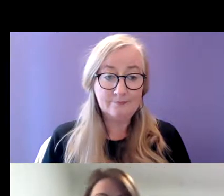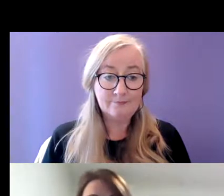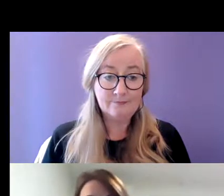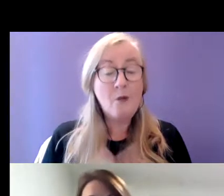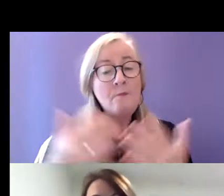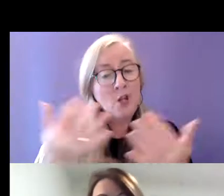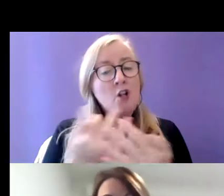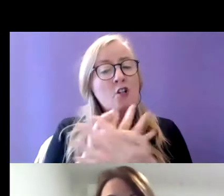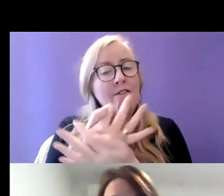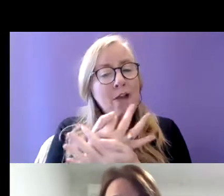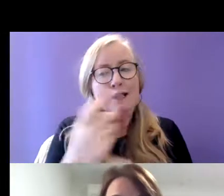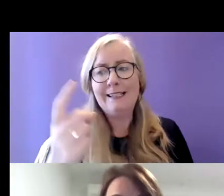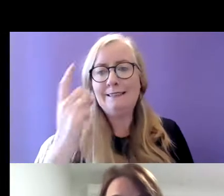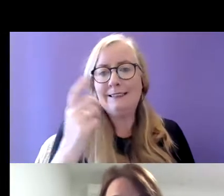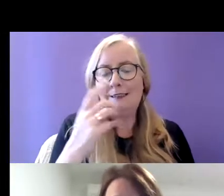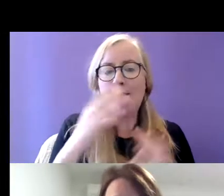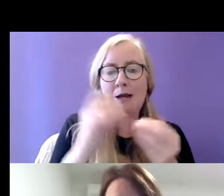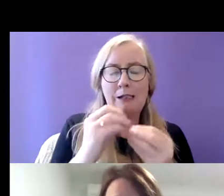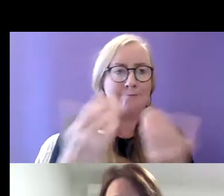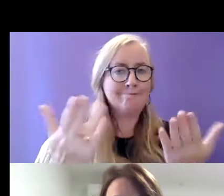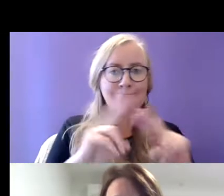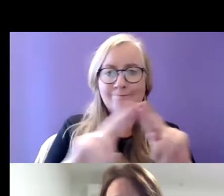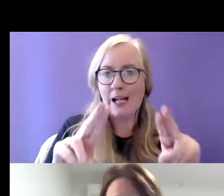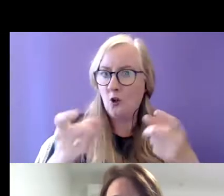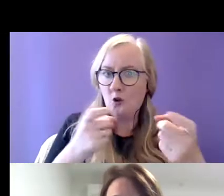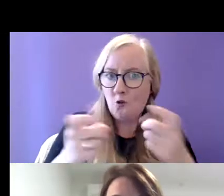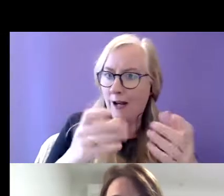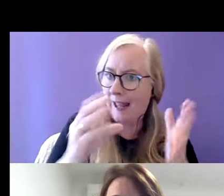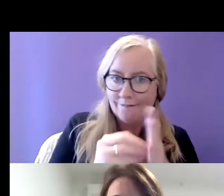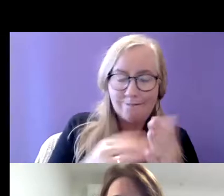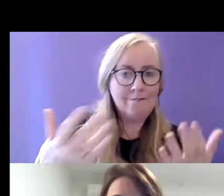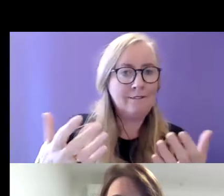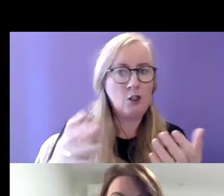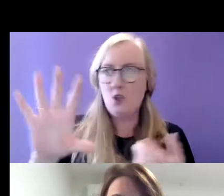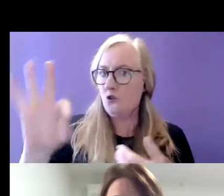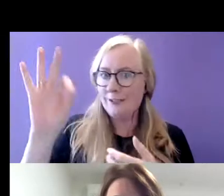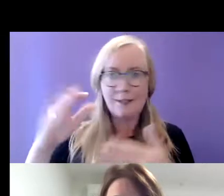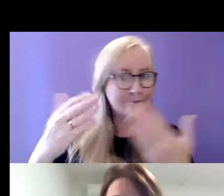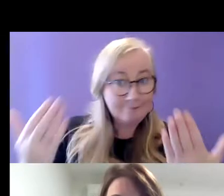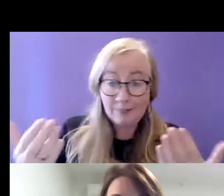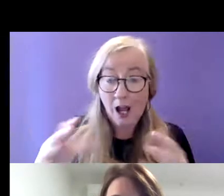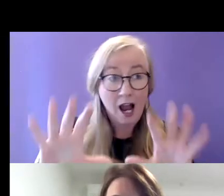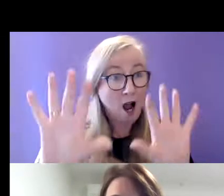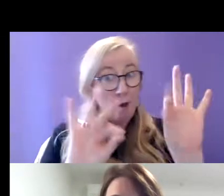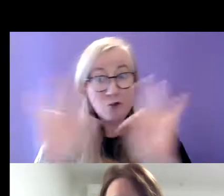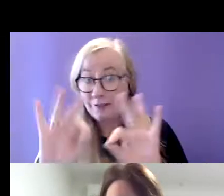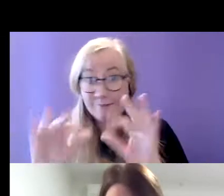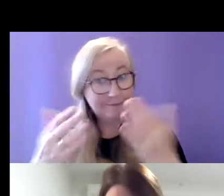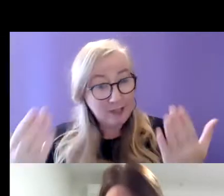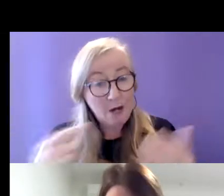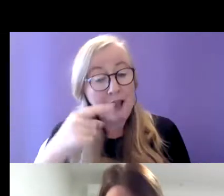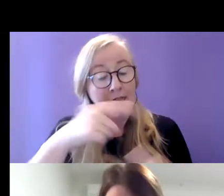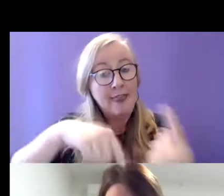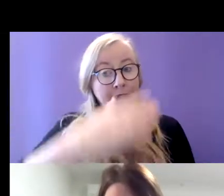Families also spoke of the lack of control and choice that they had, the lack of options and a feeling of